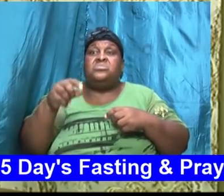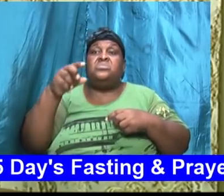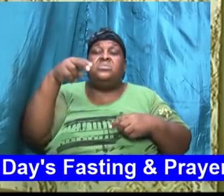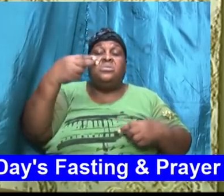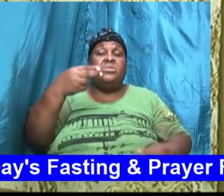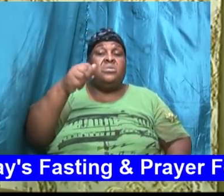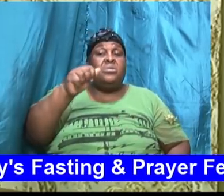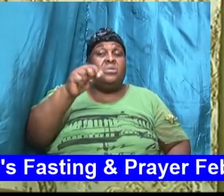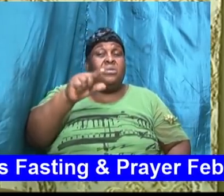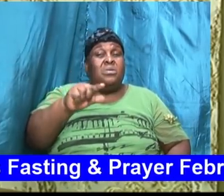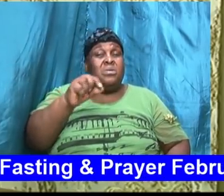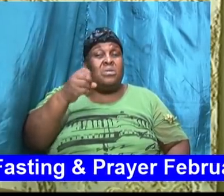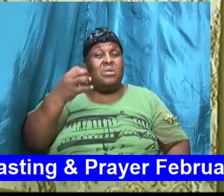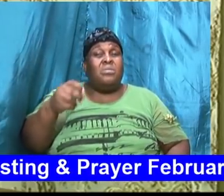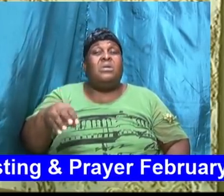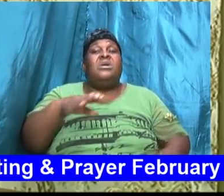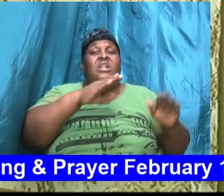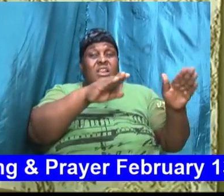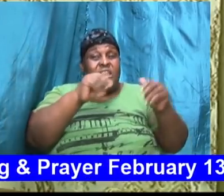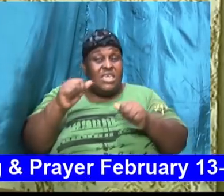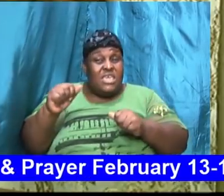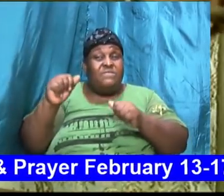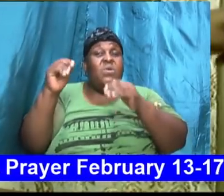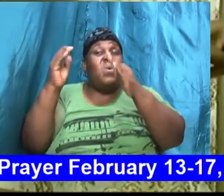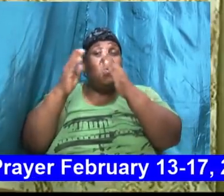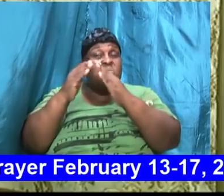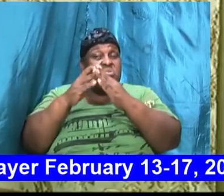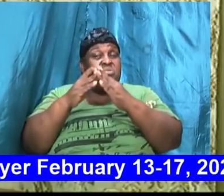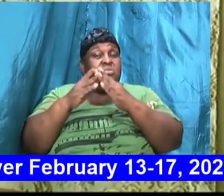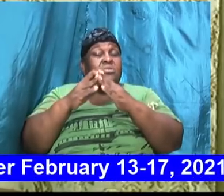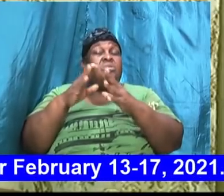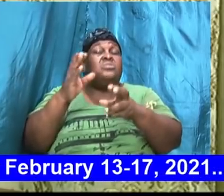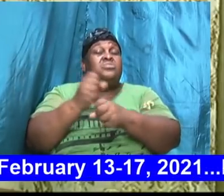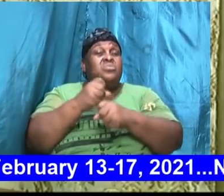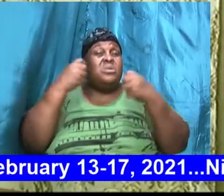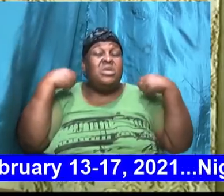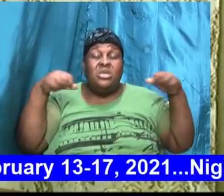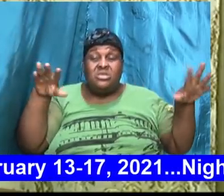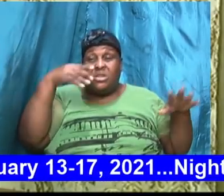it took an angel of God to say look here go back and humble yourself